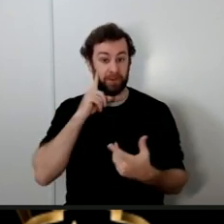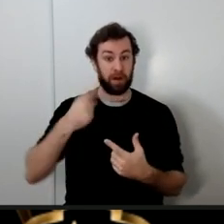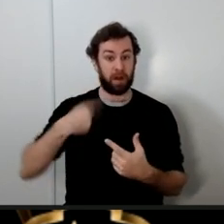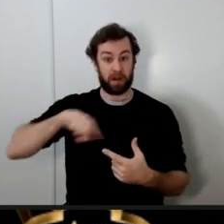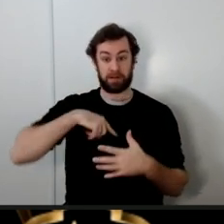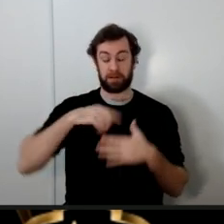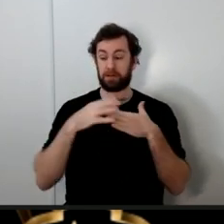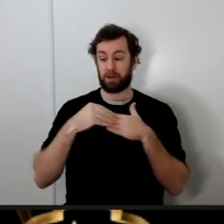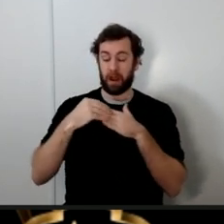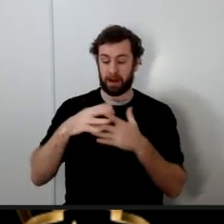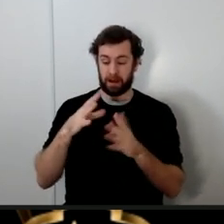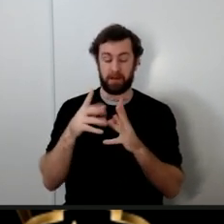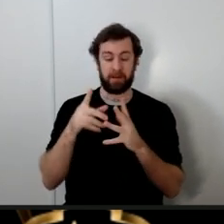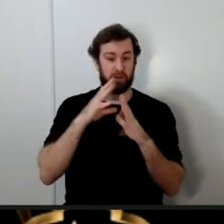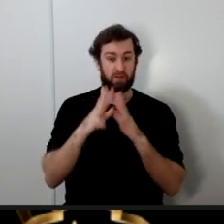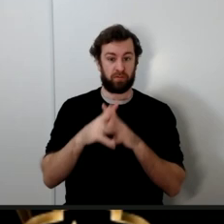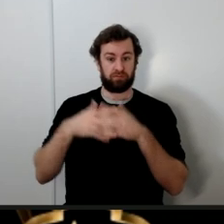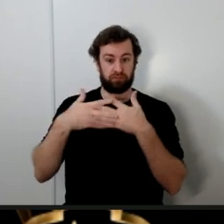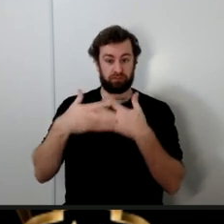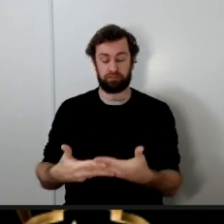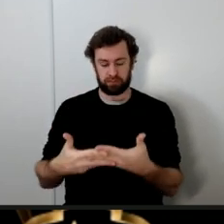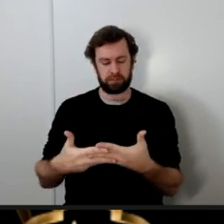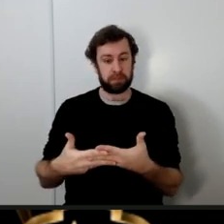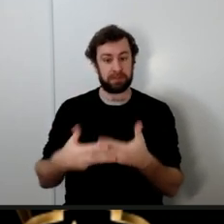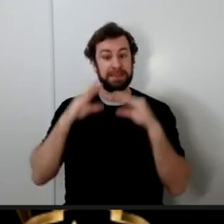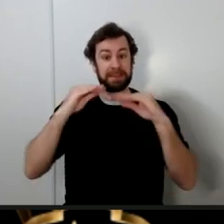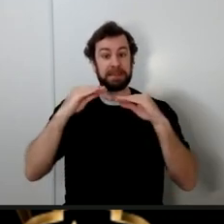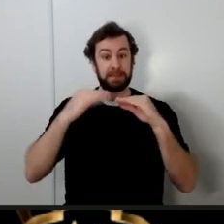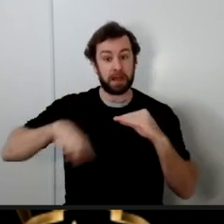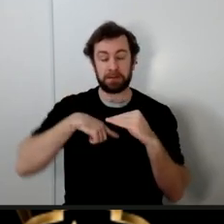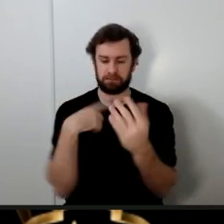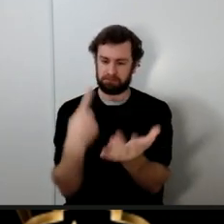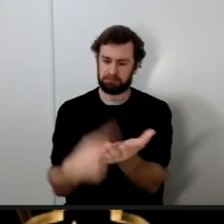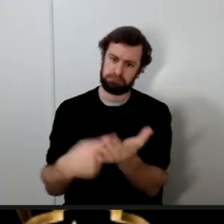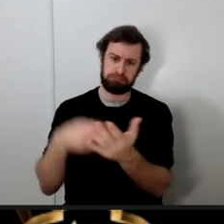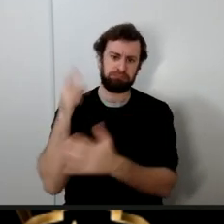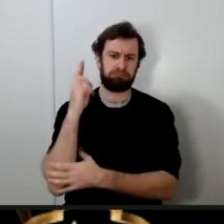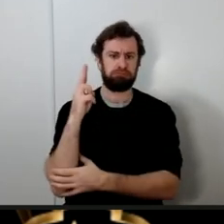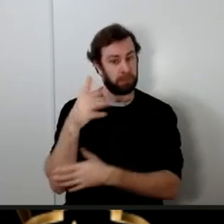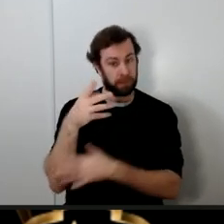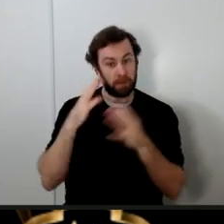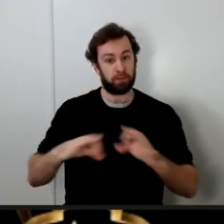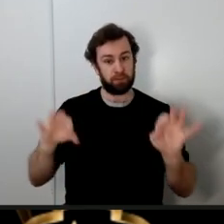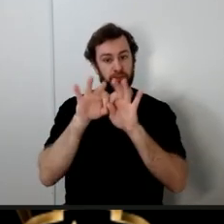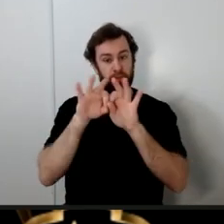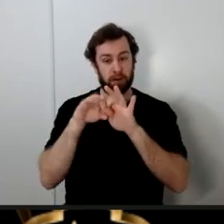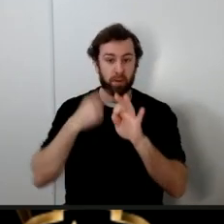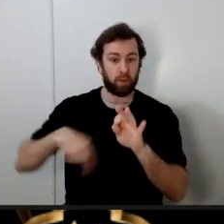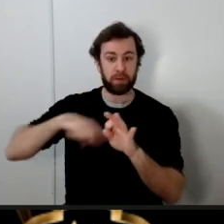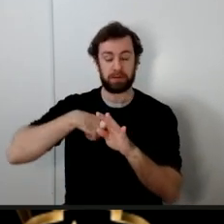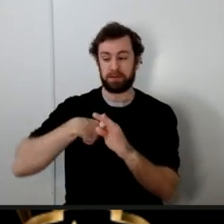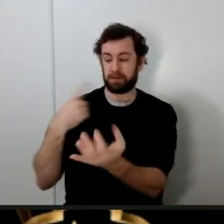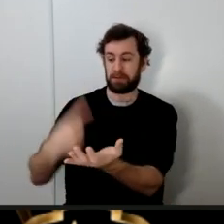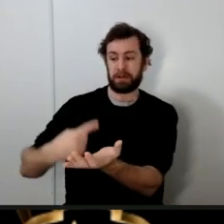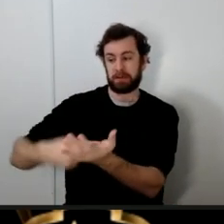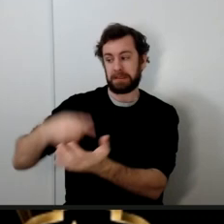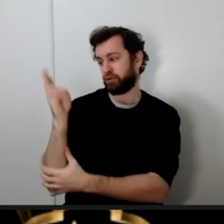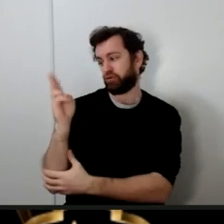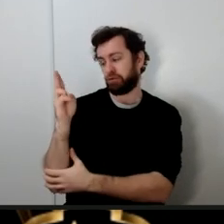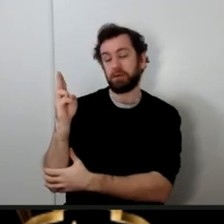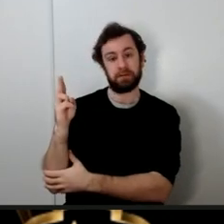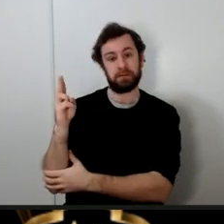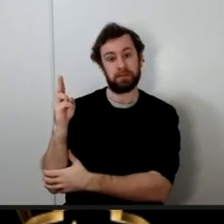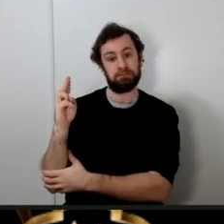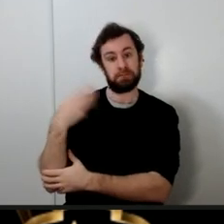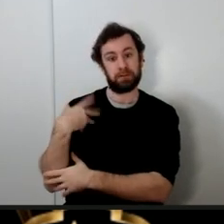teaches us to discuss history it's very appropriate to discuss history it's a Quranic principle you find that the Holy Quran